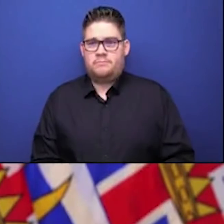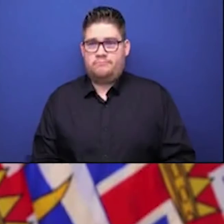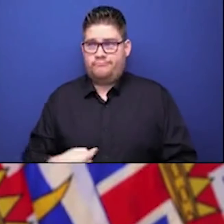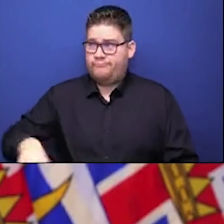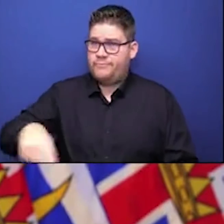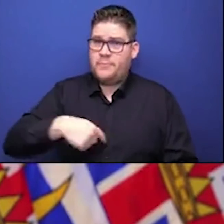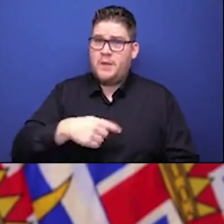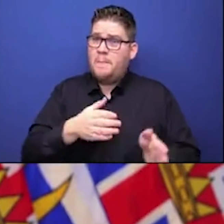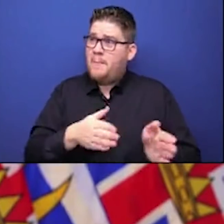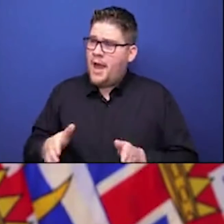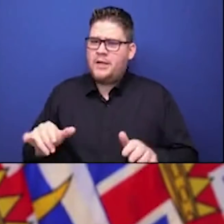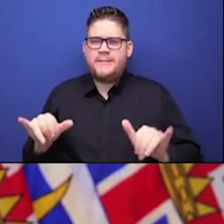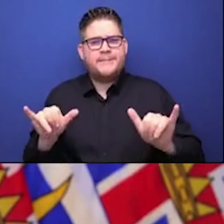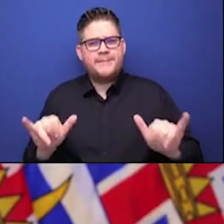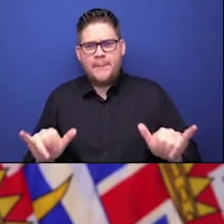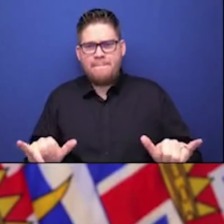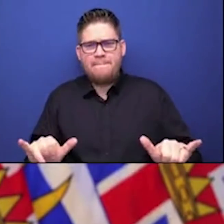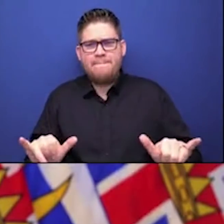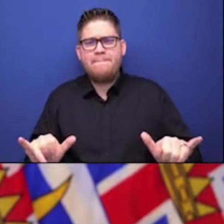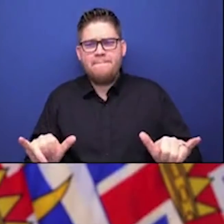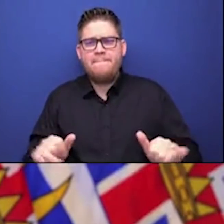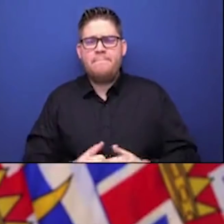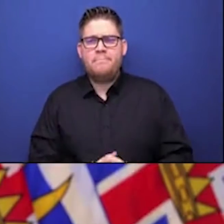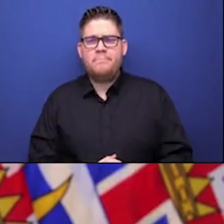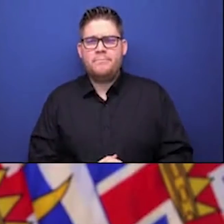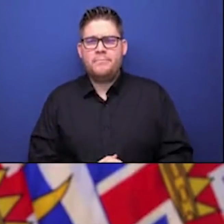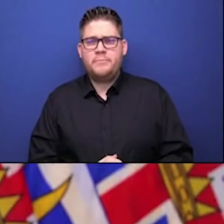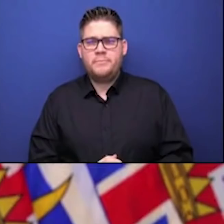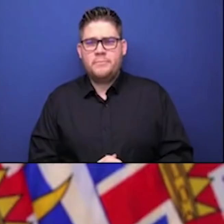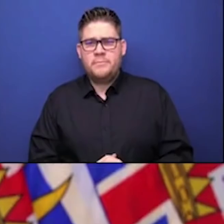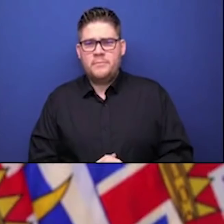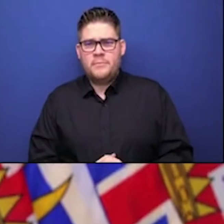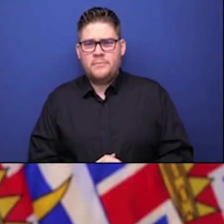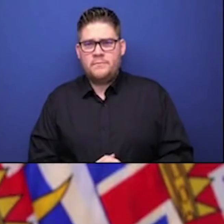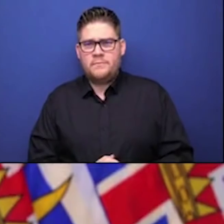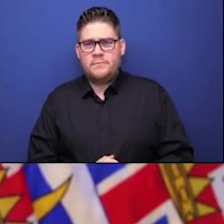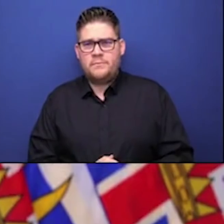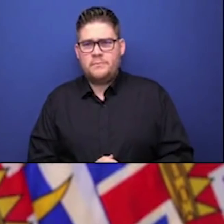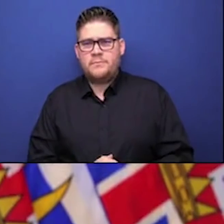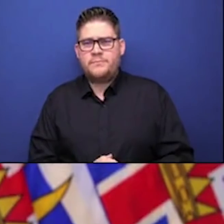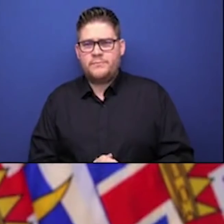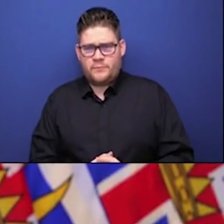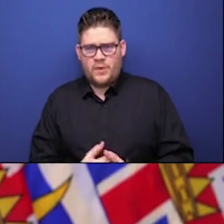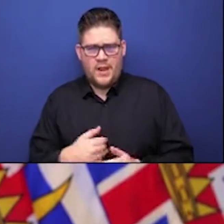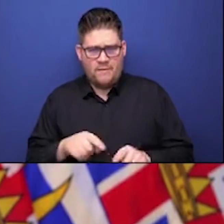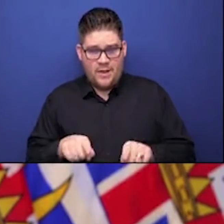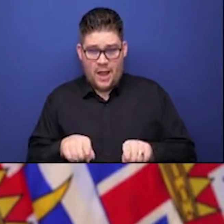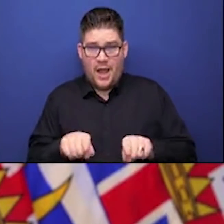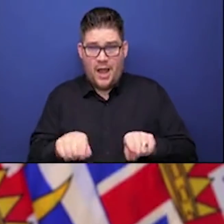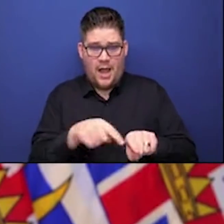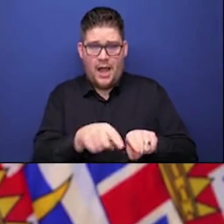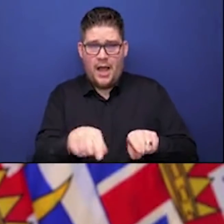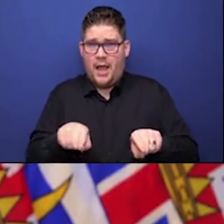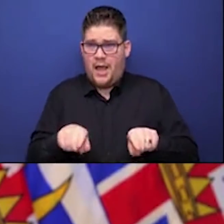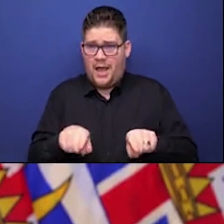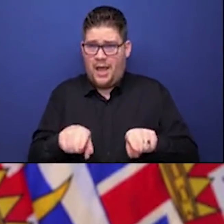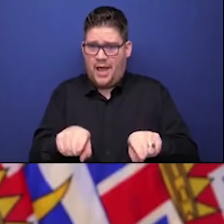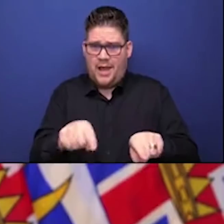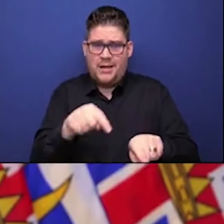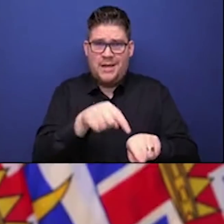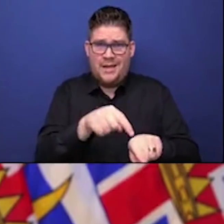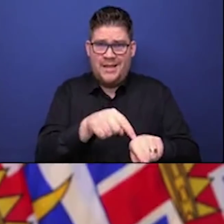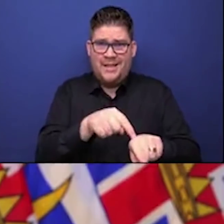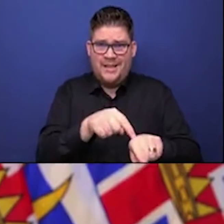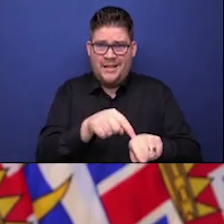to look at a parallel track for some of these fridge-stable and more flexible vaccines. And we don't anticipate that